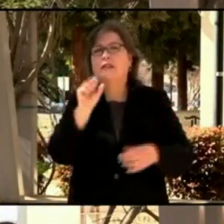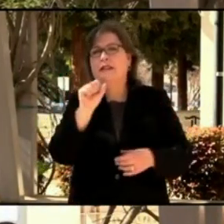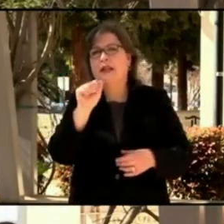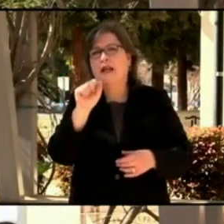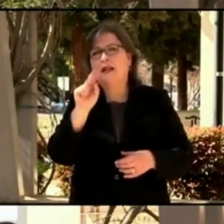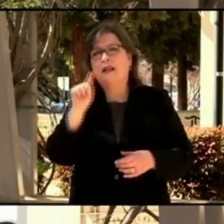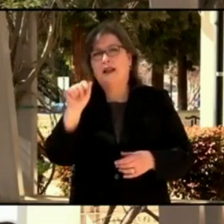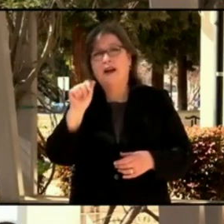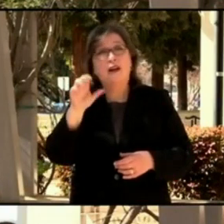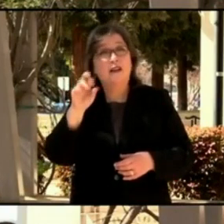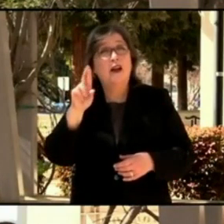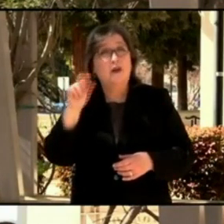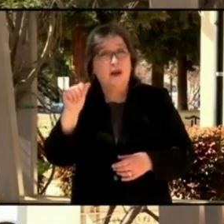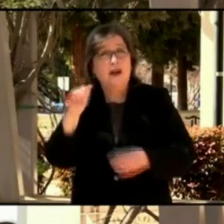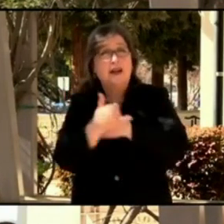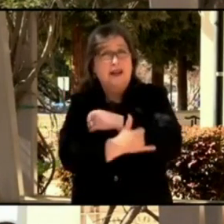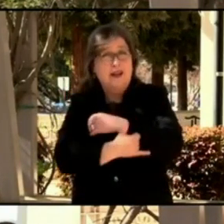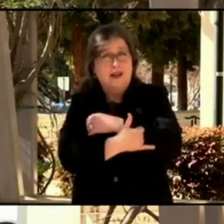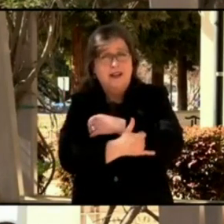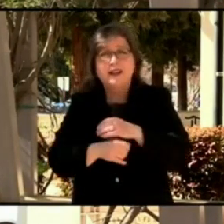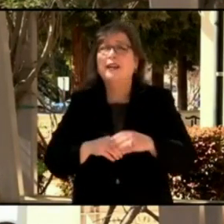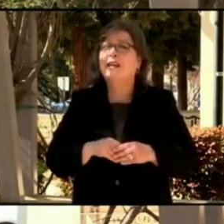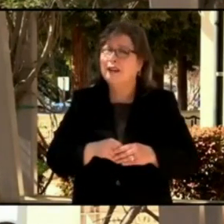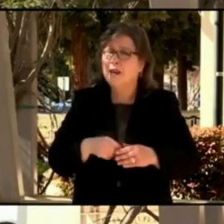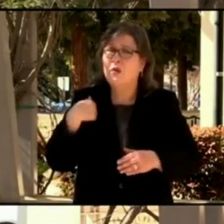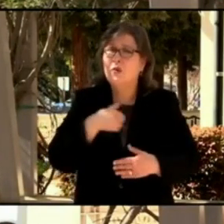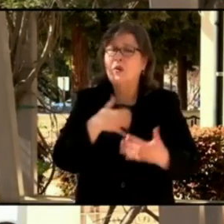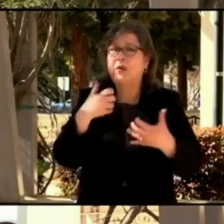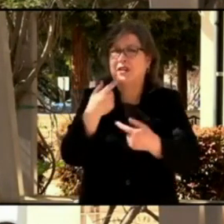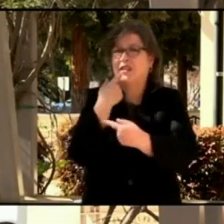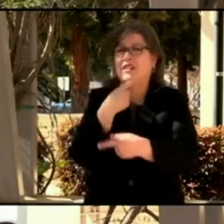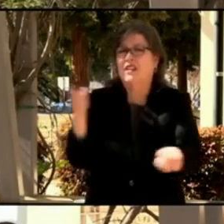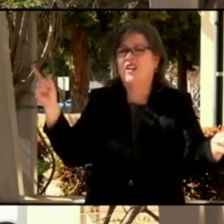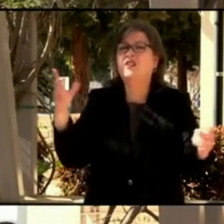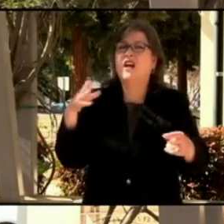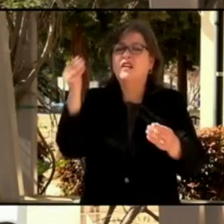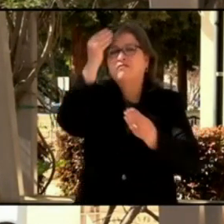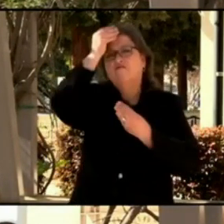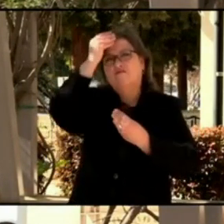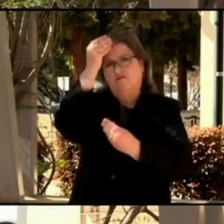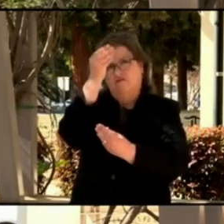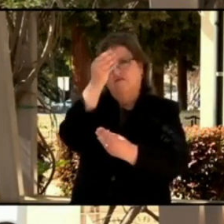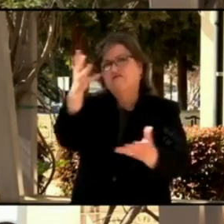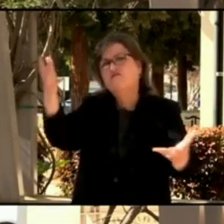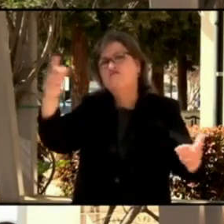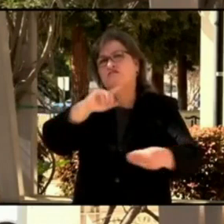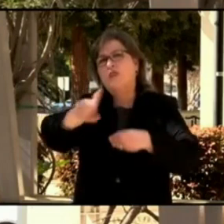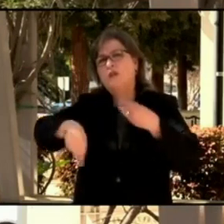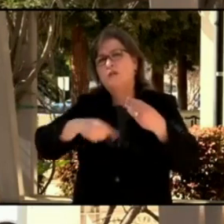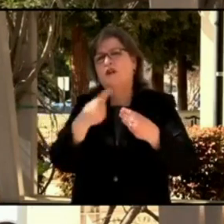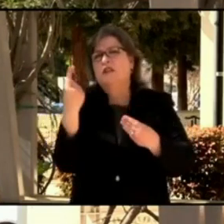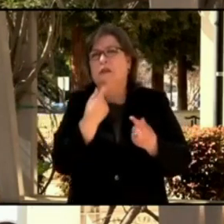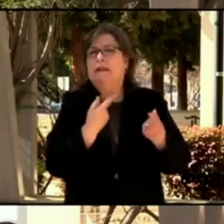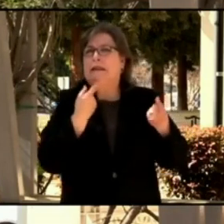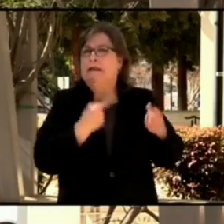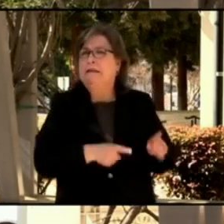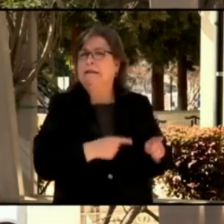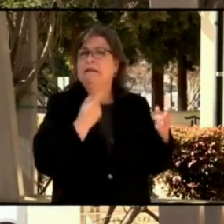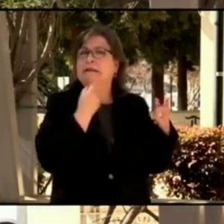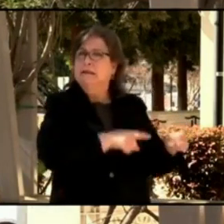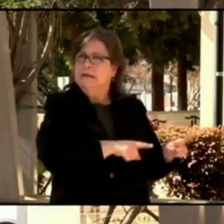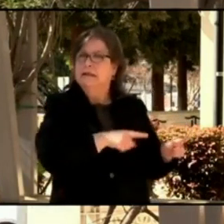We're here today. We want to make an announcement and share with the public regarding what we're finding